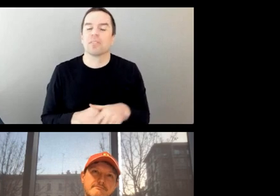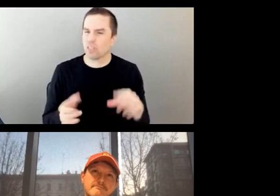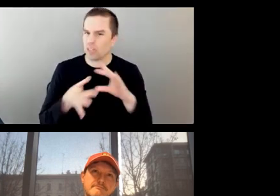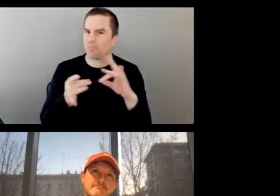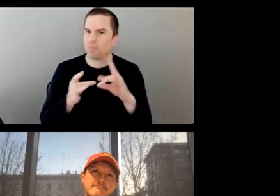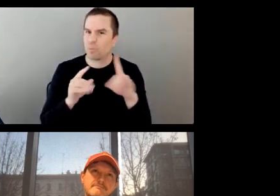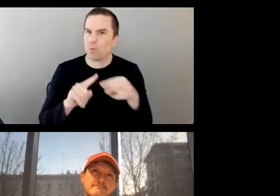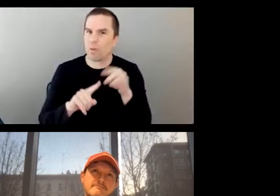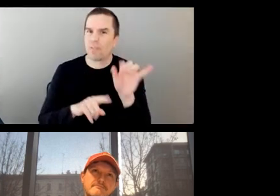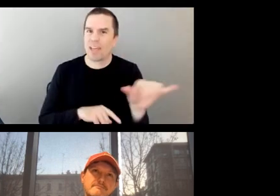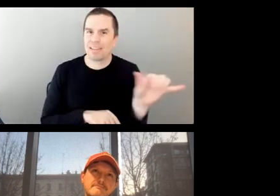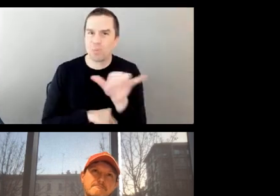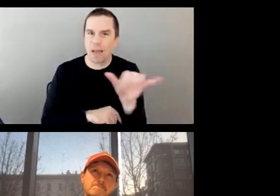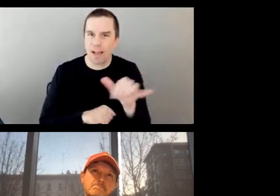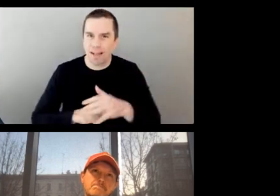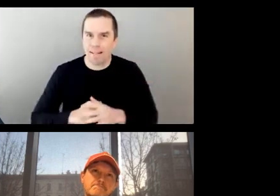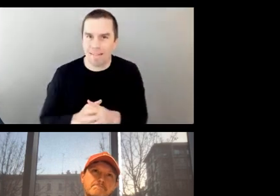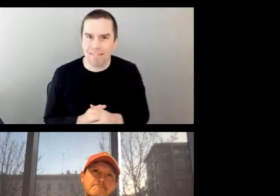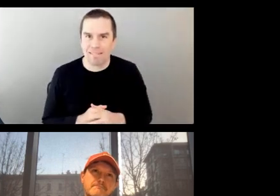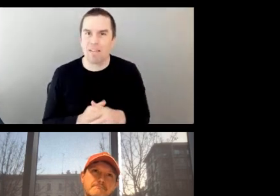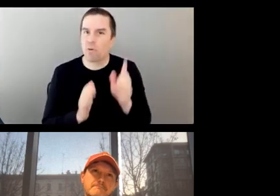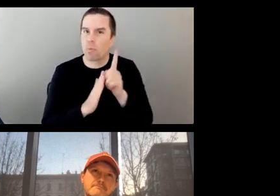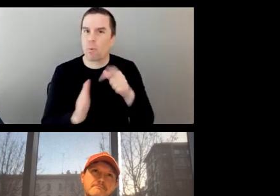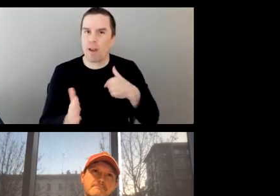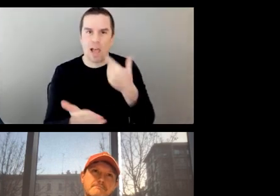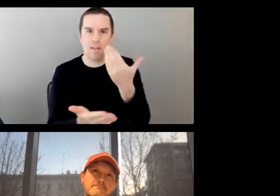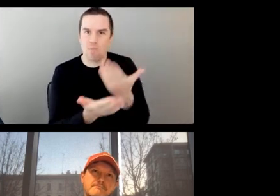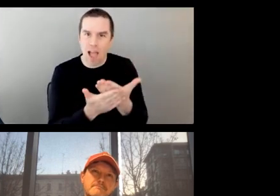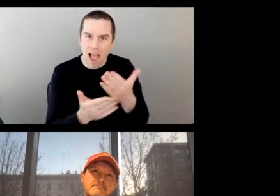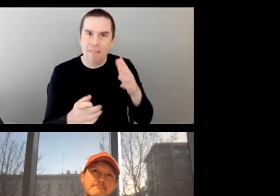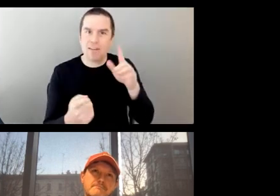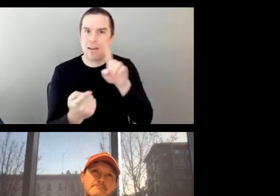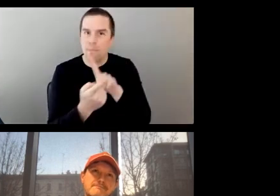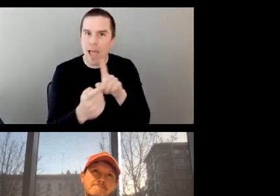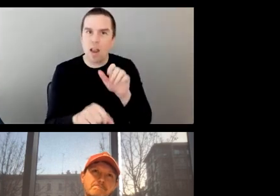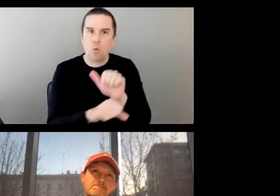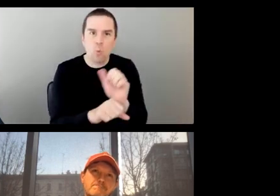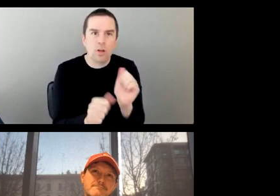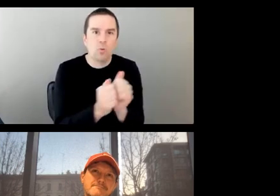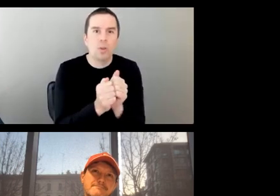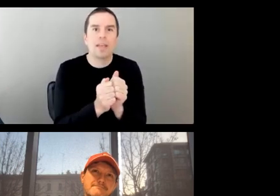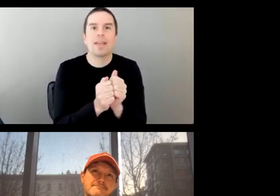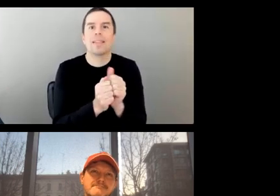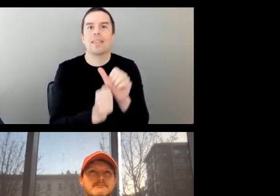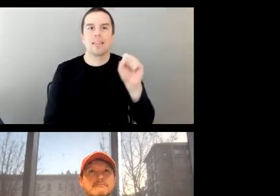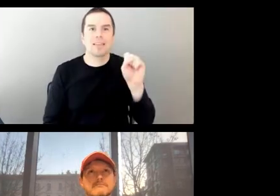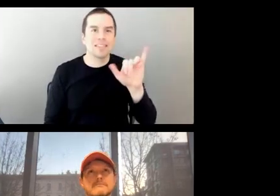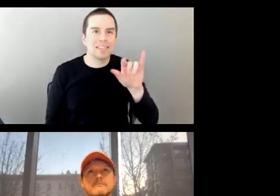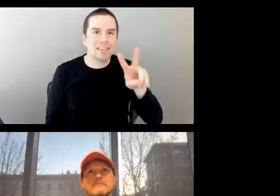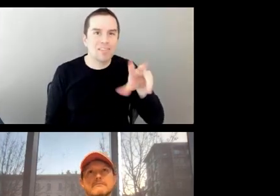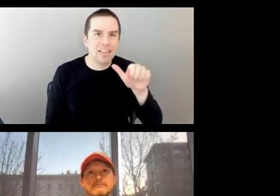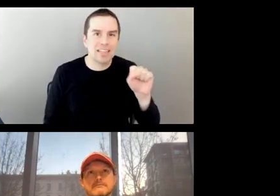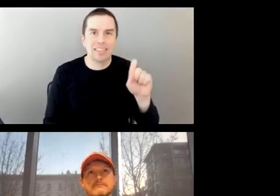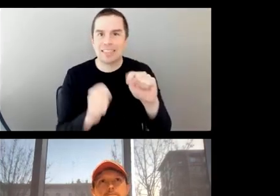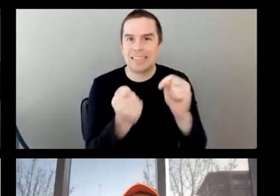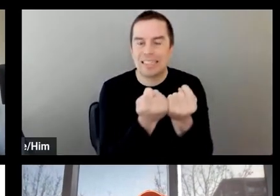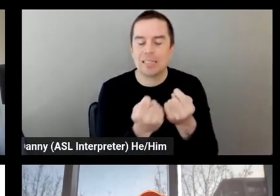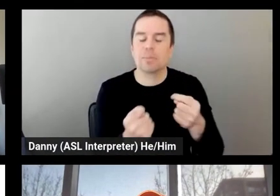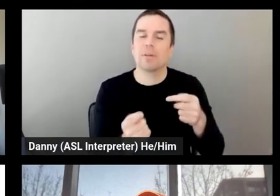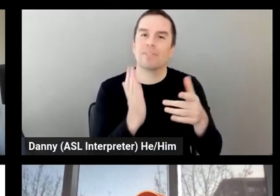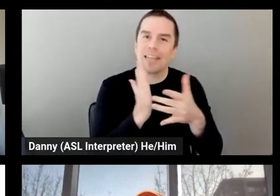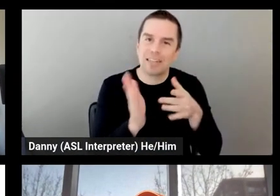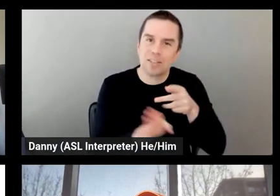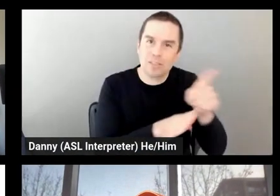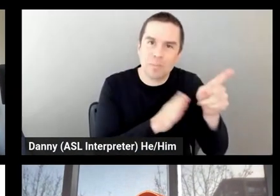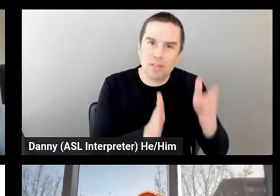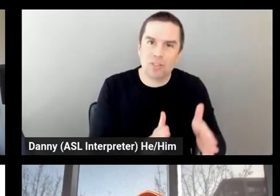as I was working with the team on the app throughout most of last year, you know, they showed a huge amount of enthusiasm for